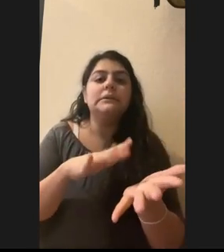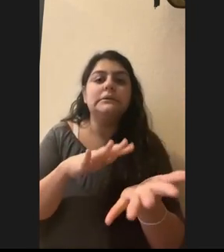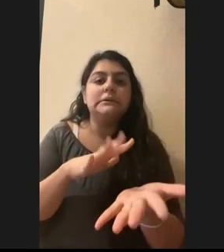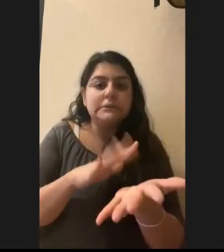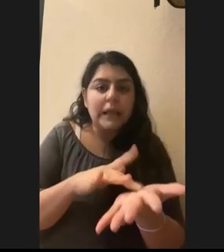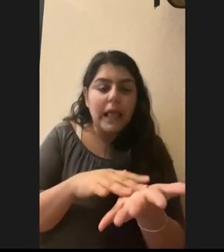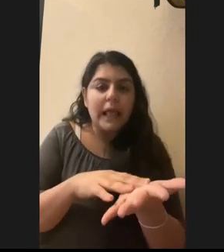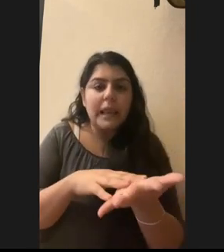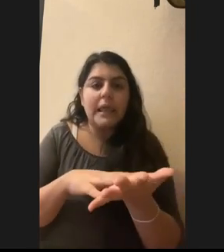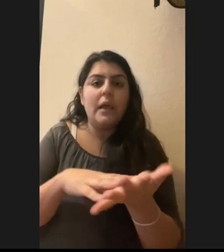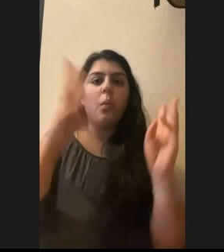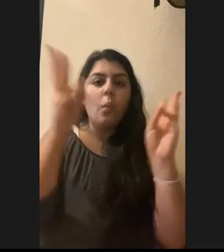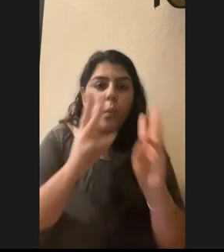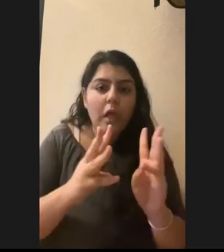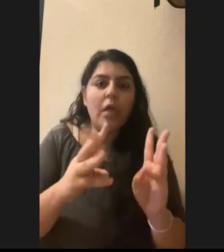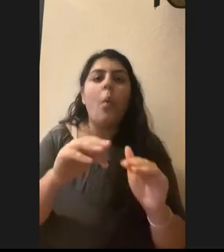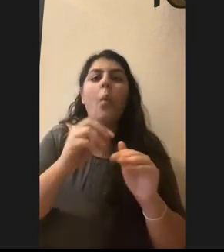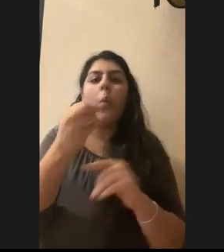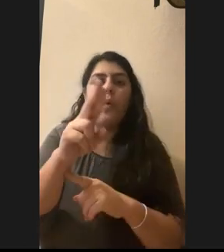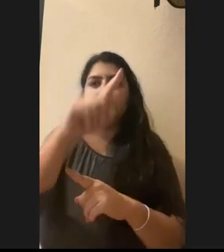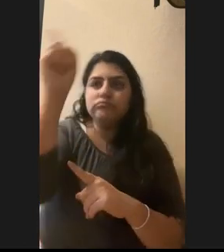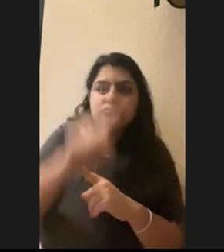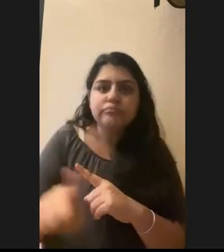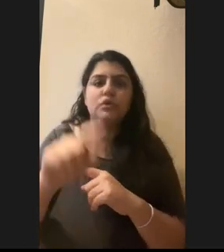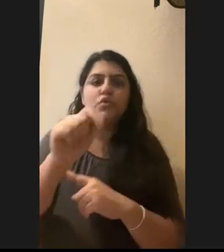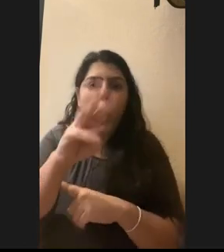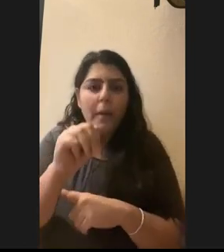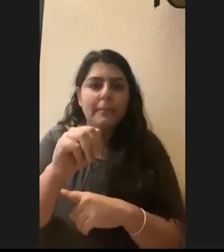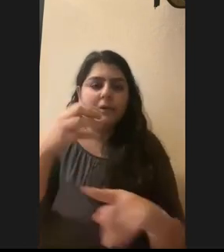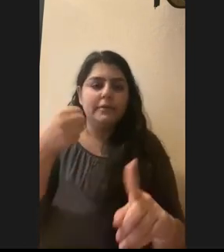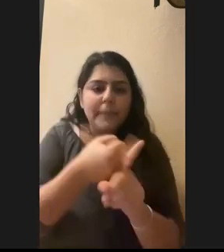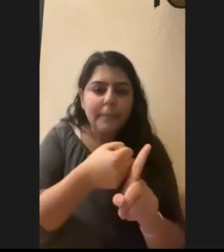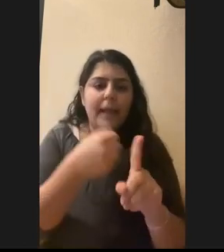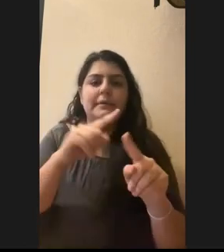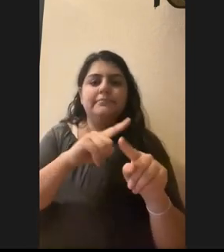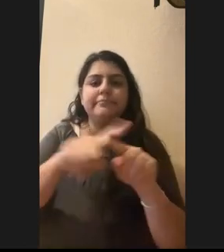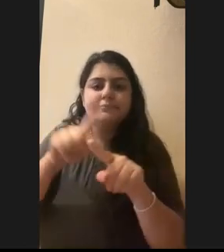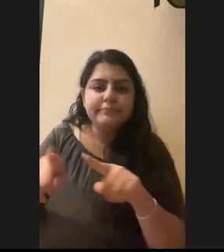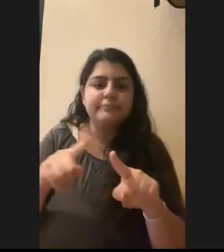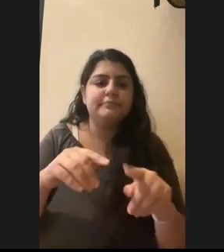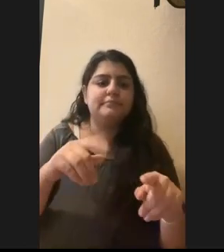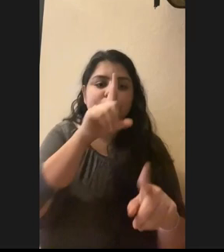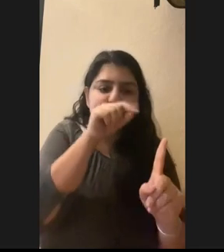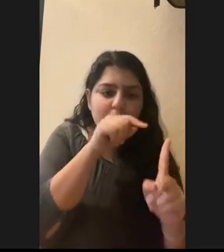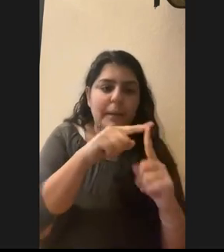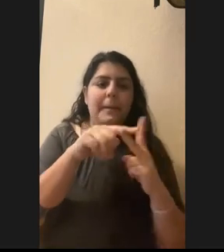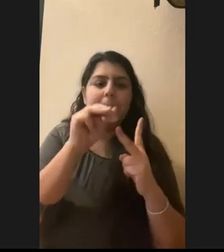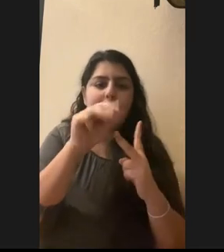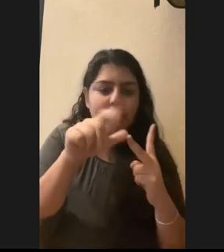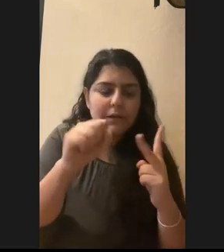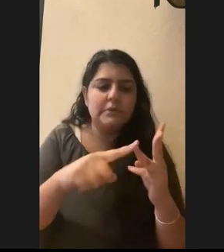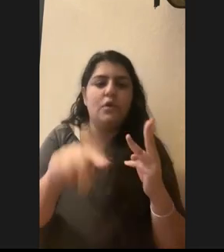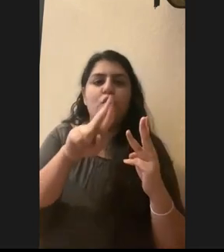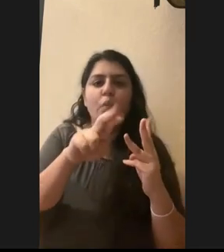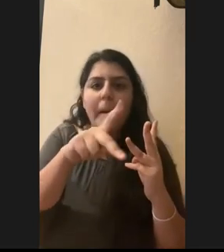flooding are affecting multiple things like birds, mammals, reptiles. So you can study multiple taxa, but you need to have a topic.